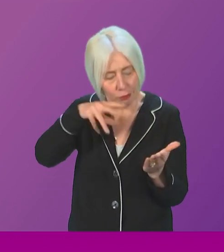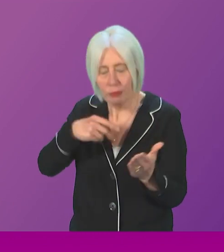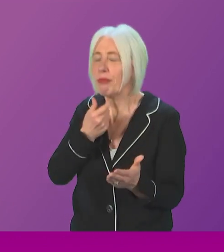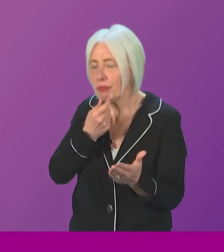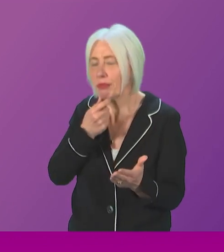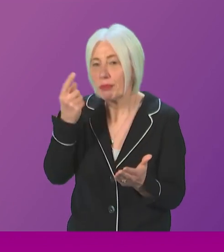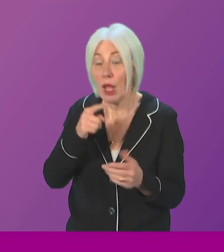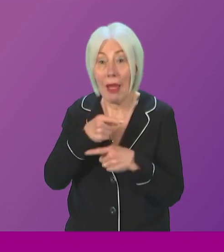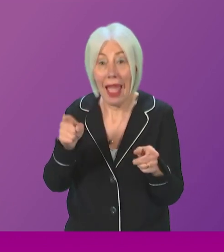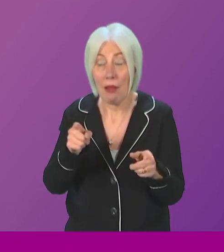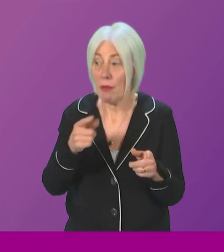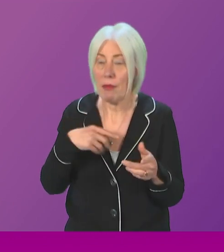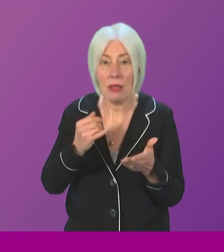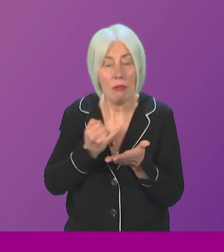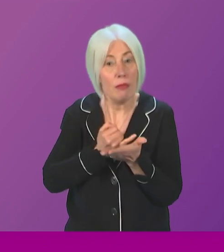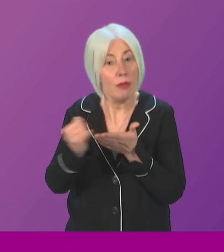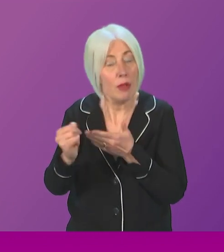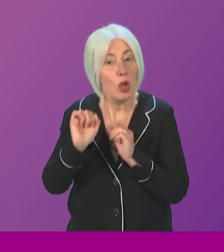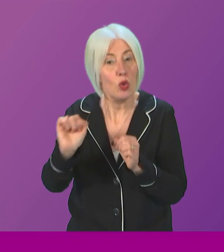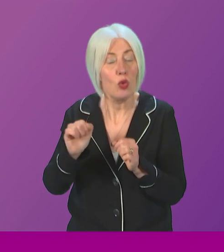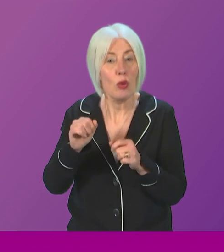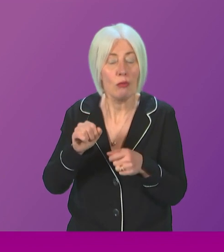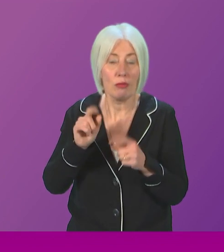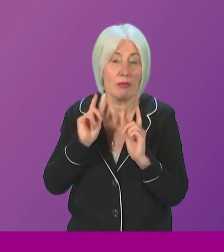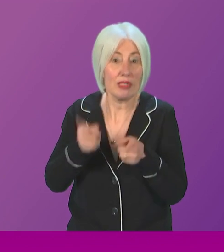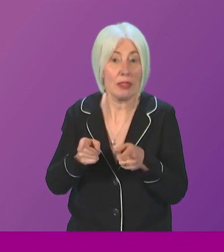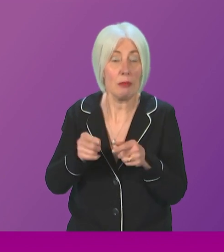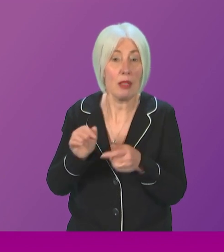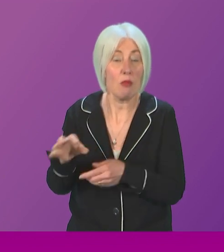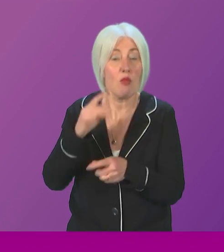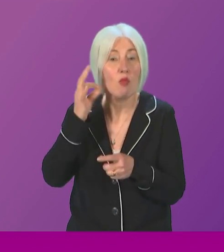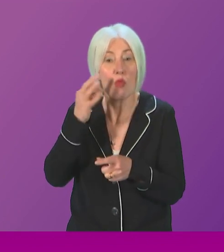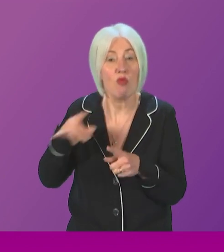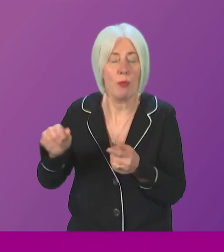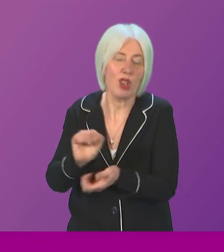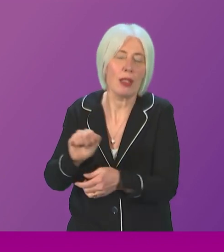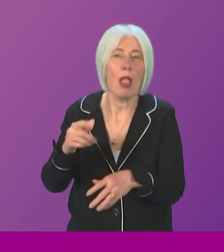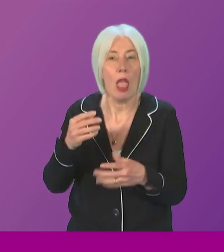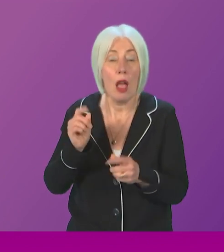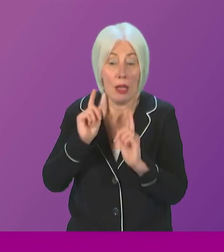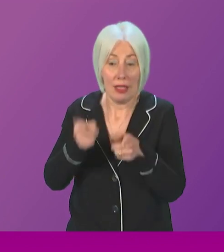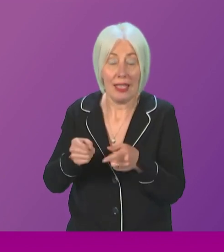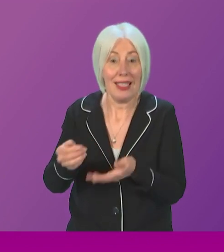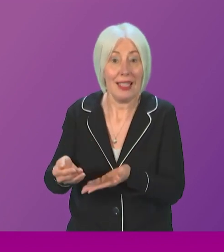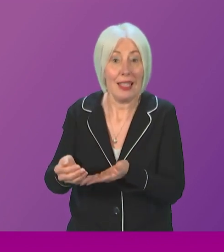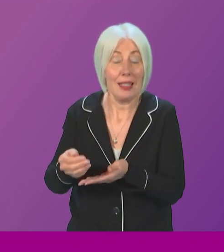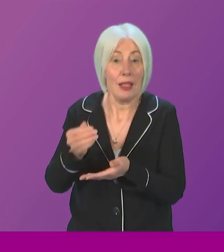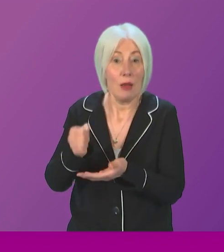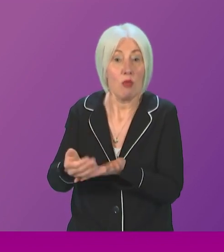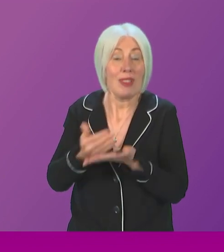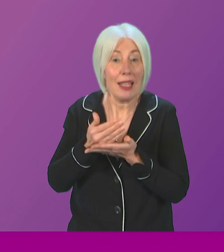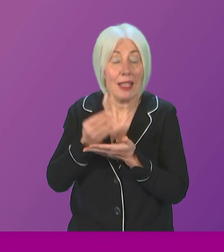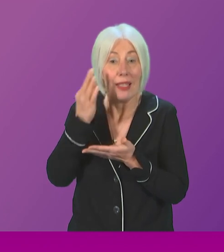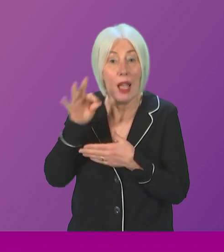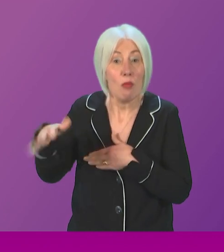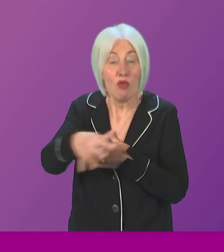who have expressed their opposition to highly protected marine areas, let me say that we are willing to engage. We are willing to listen. And let's hope that we